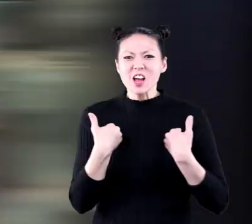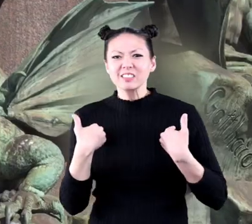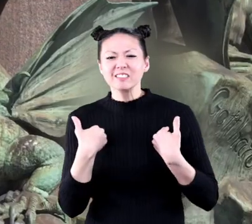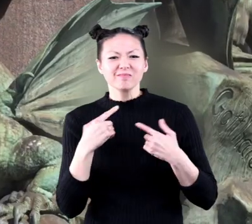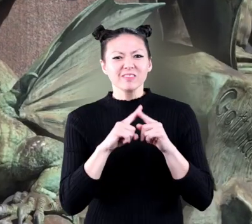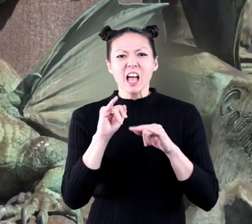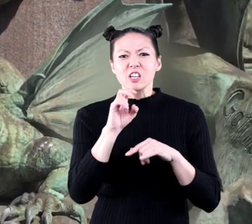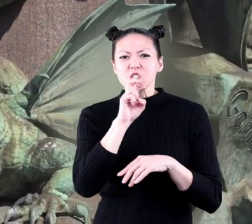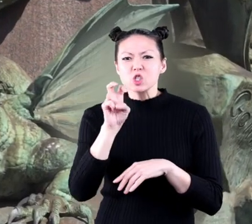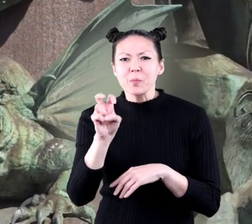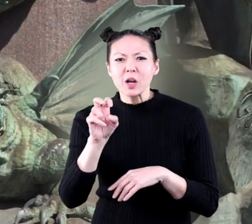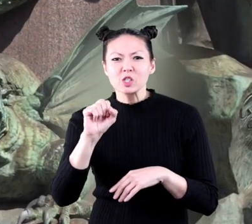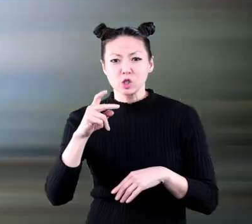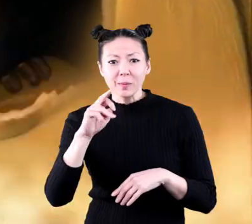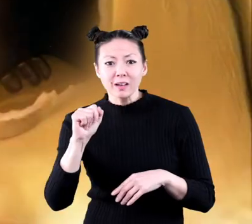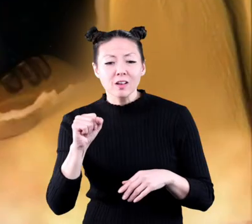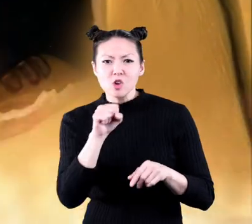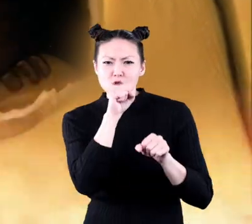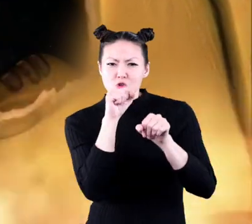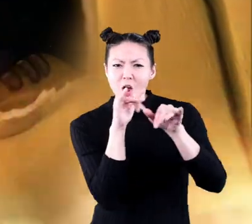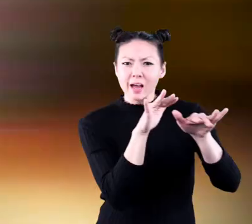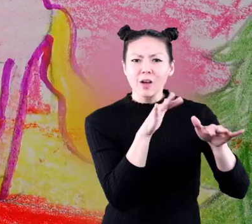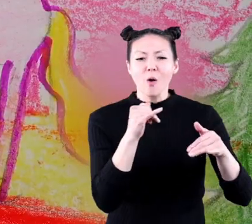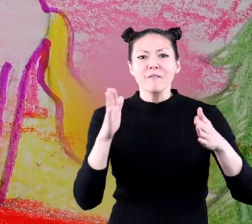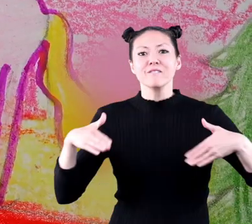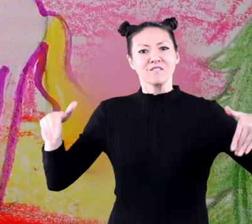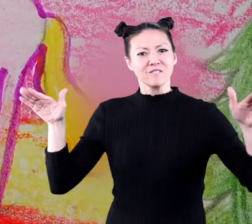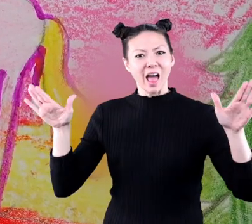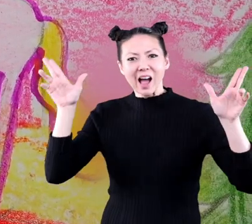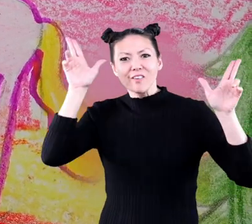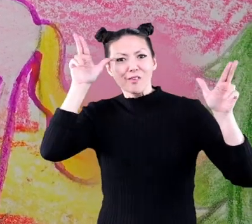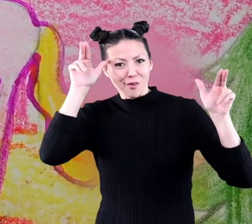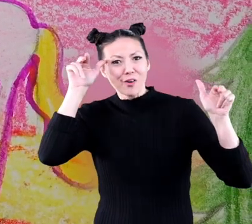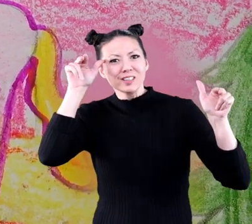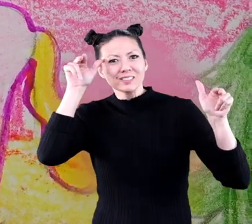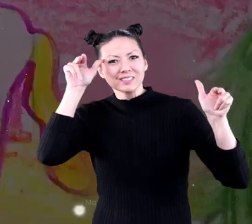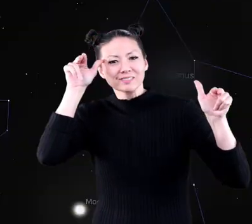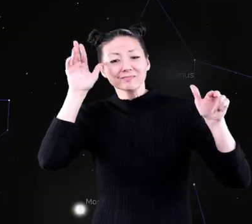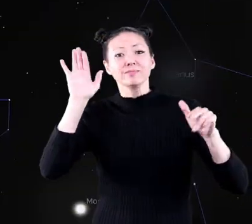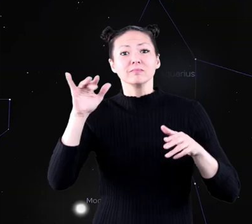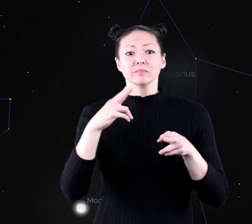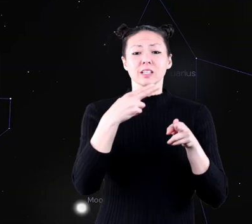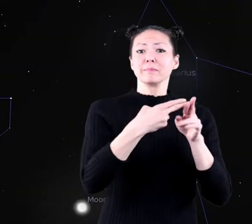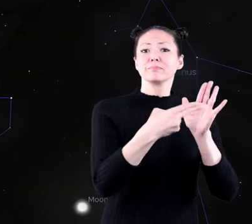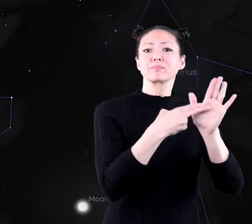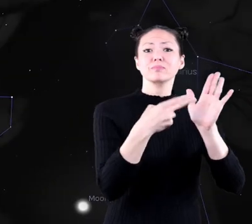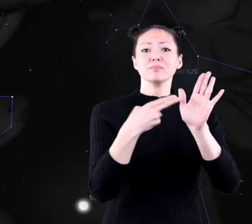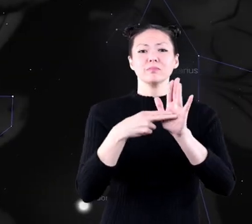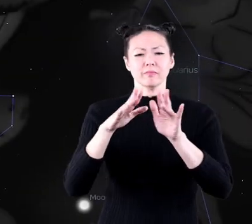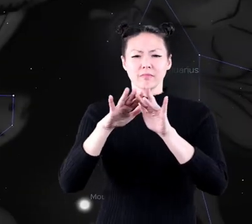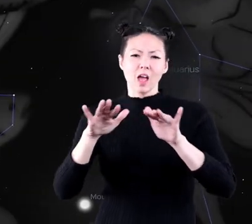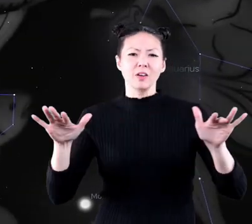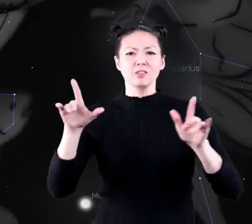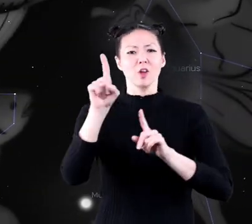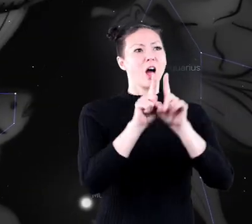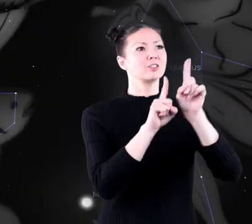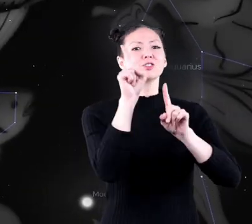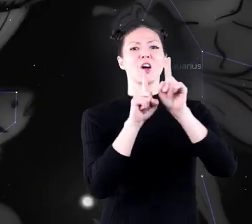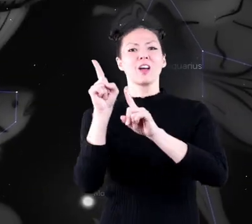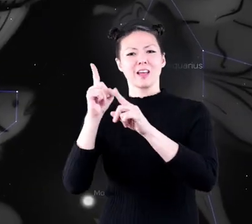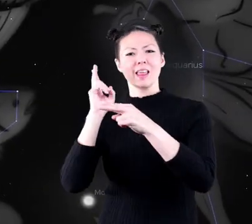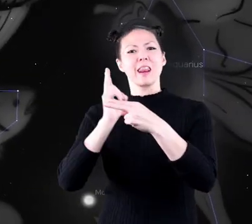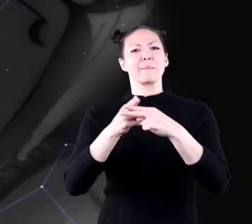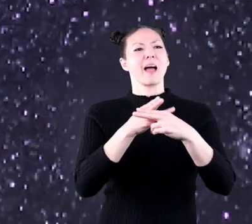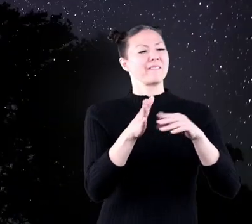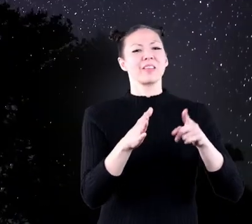such as serpents, dragons, or flying horses. They then named various constellations after